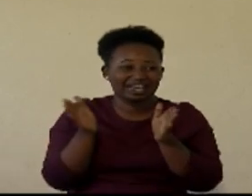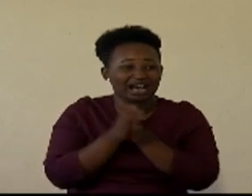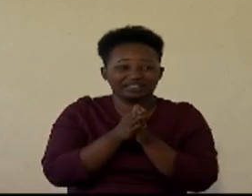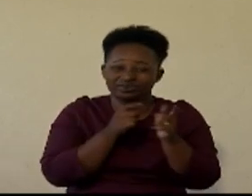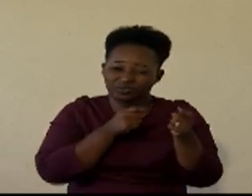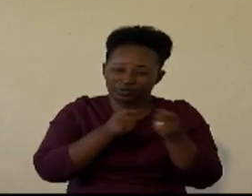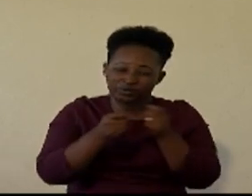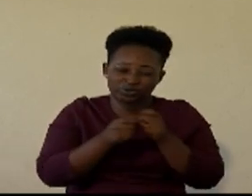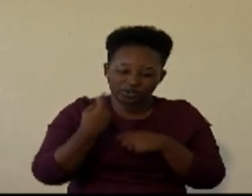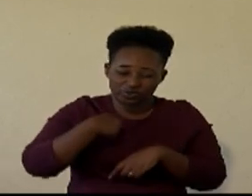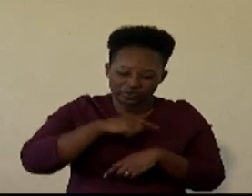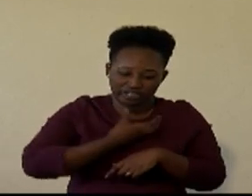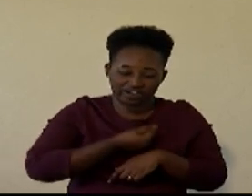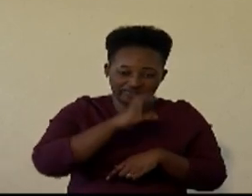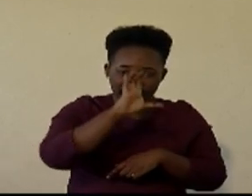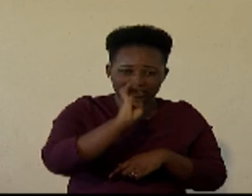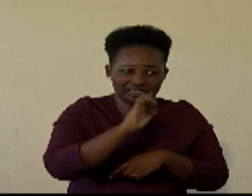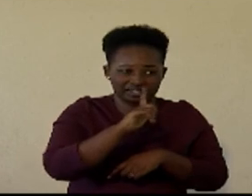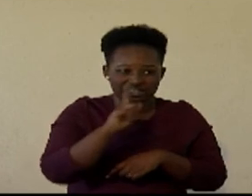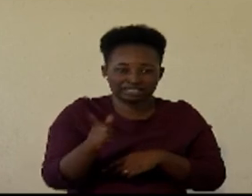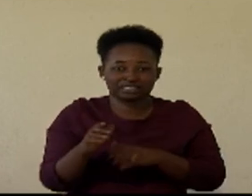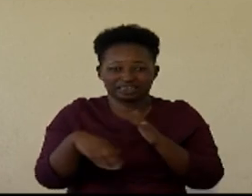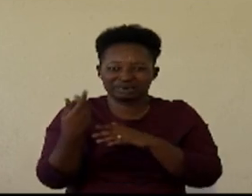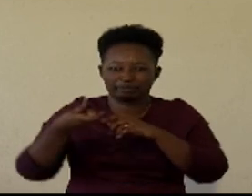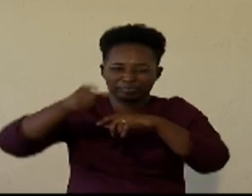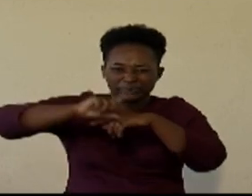that we have cells rapidly growing up and then we have a